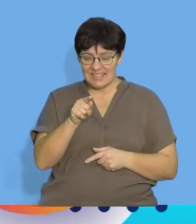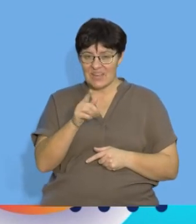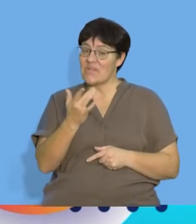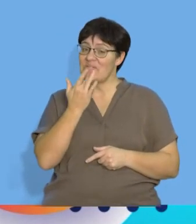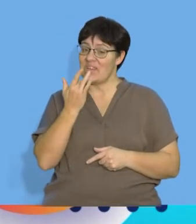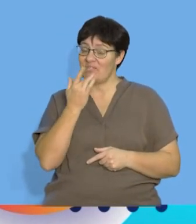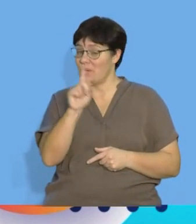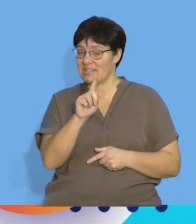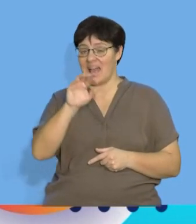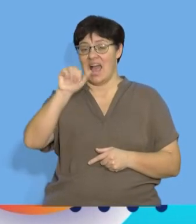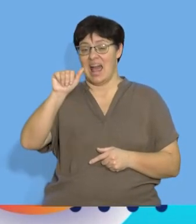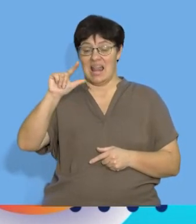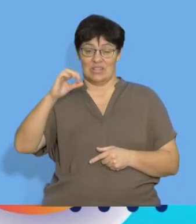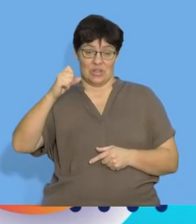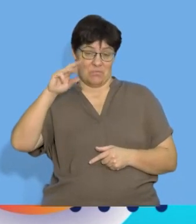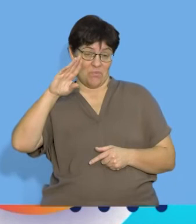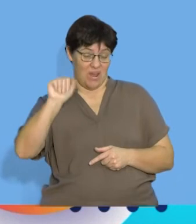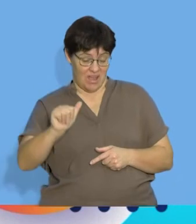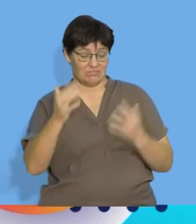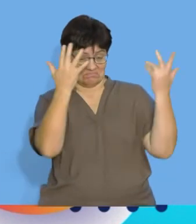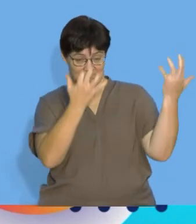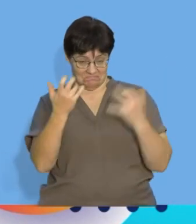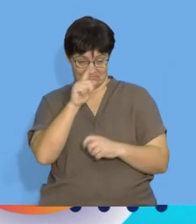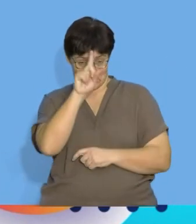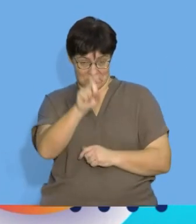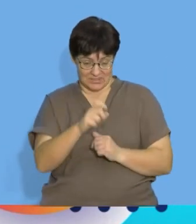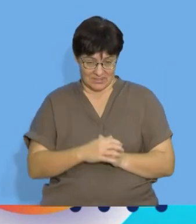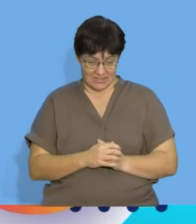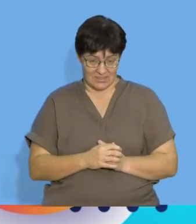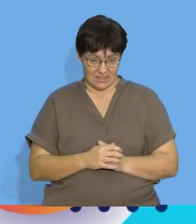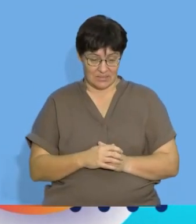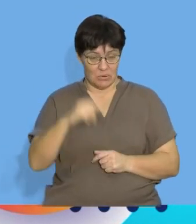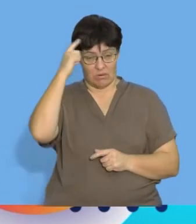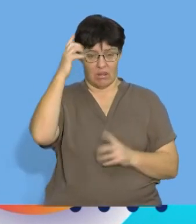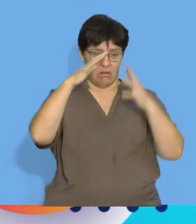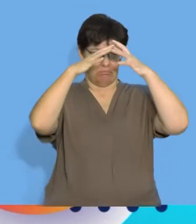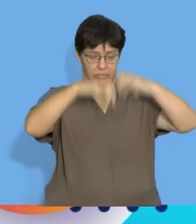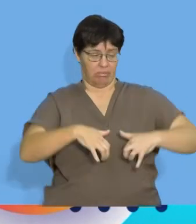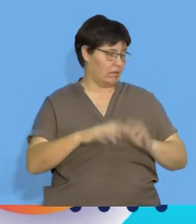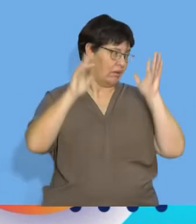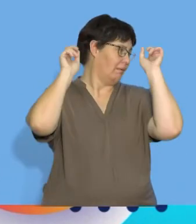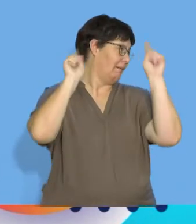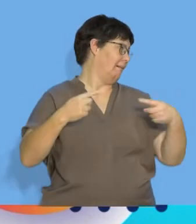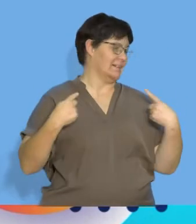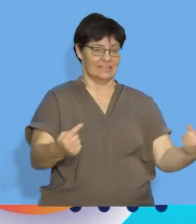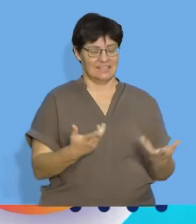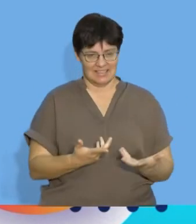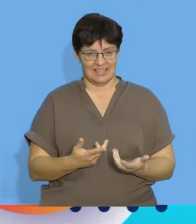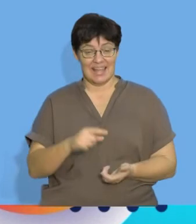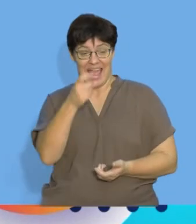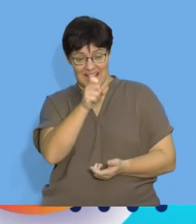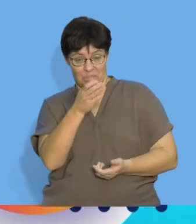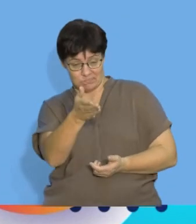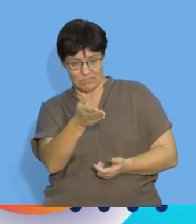favourite algebra in order to work out this question so before your brain goes oh no can't do this they're x's